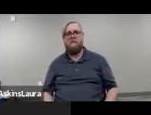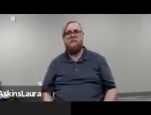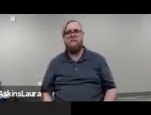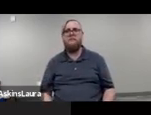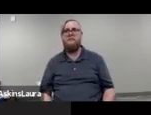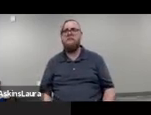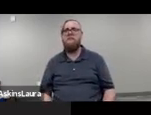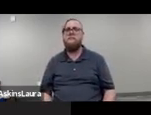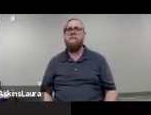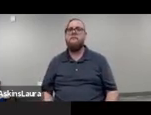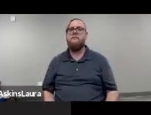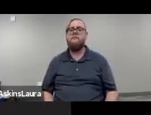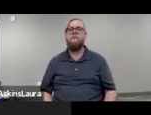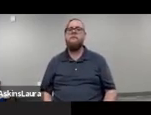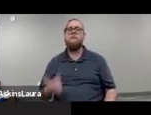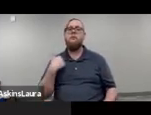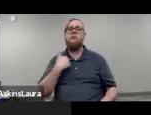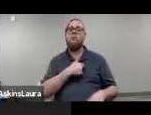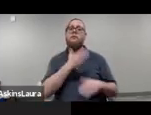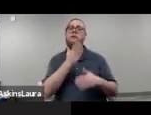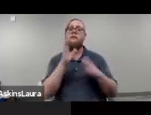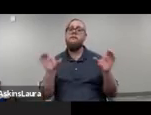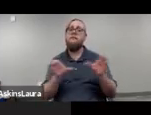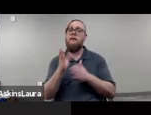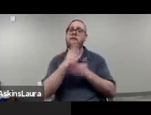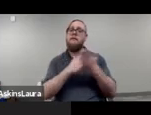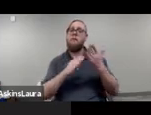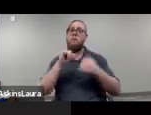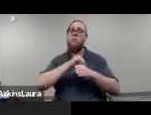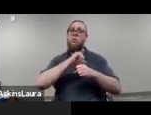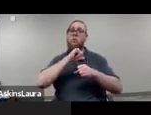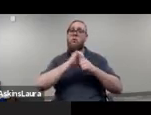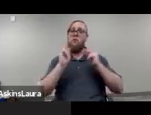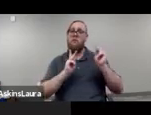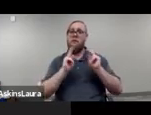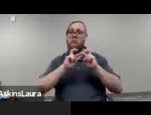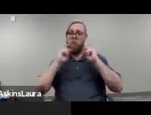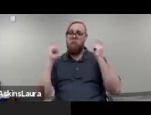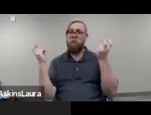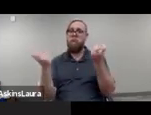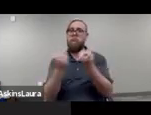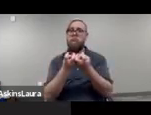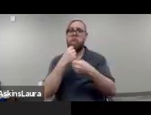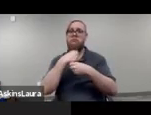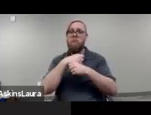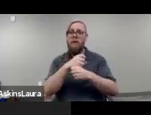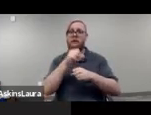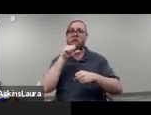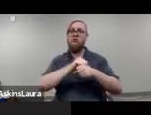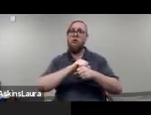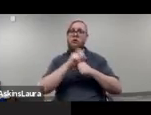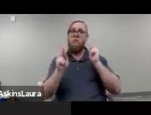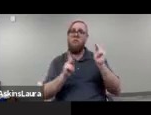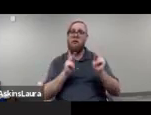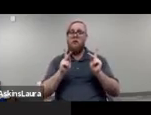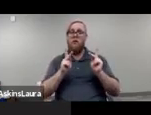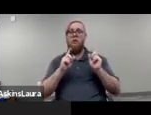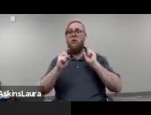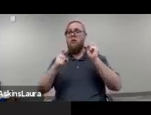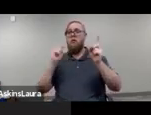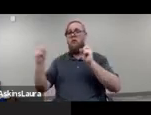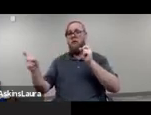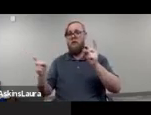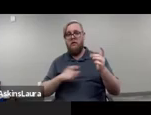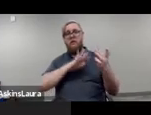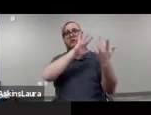excellent so we've done some work with folks around this table even to make the jobs of those who've been tasked with outreaching